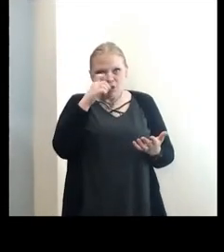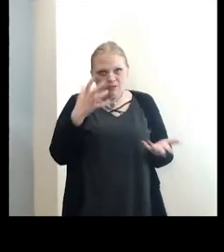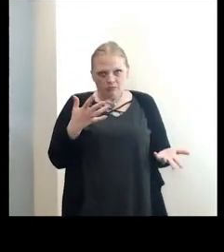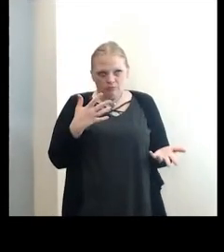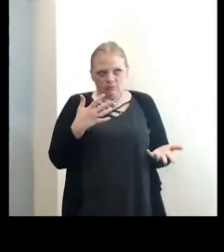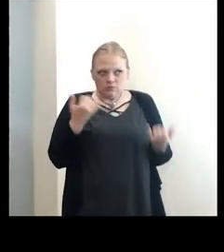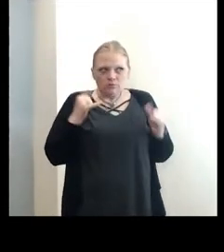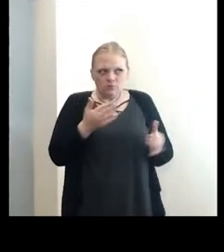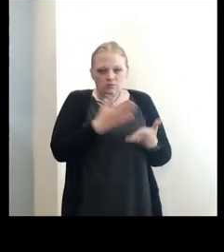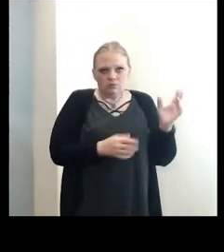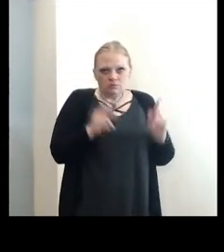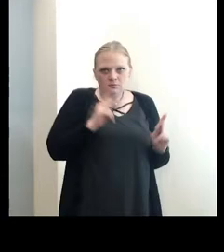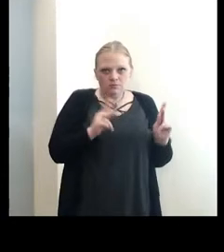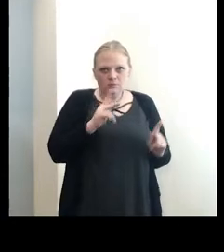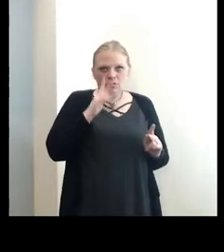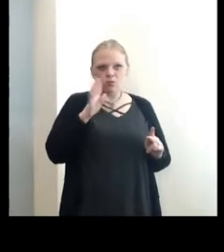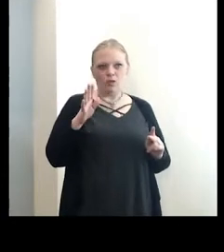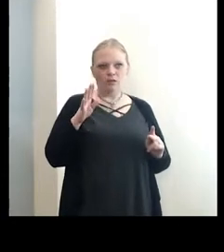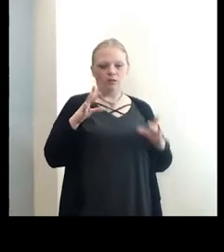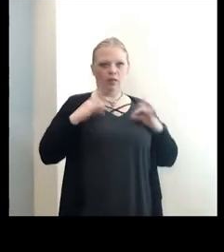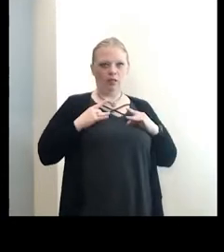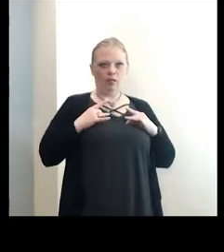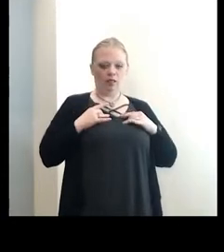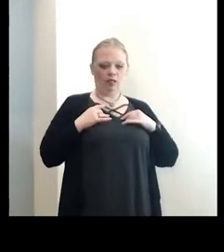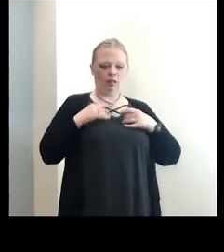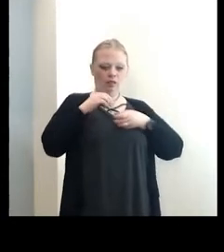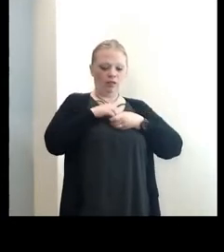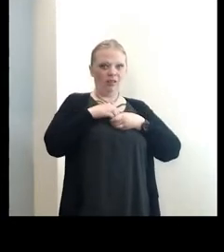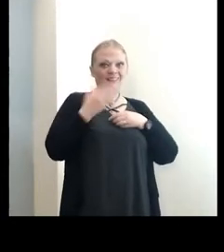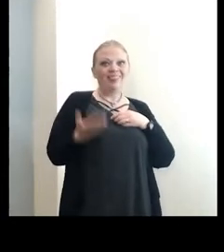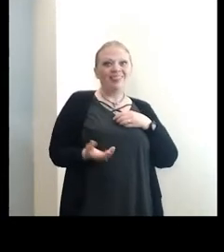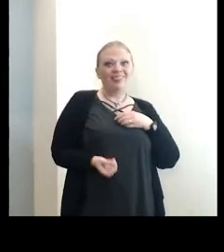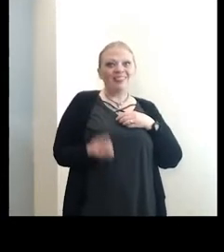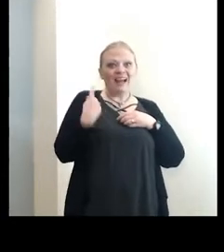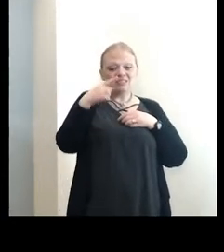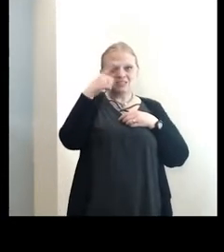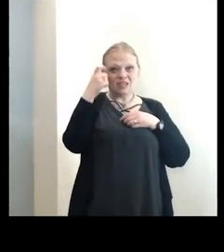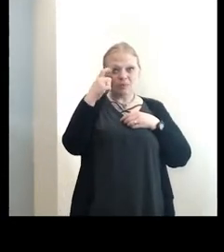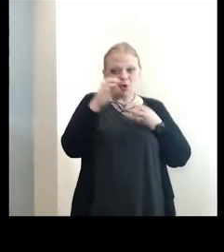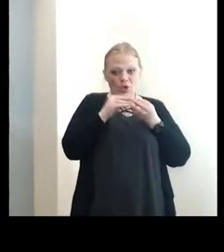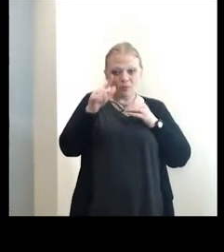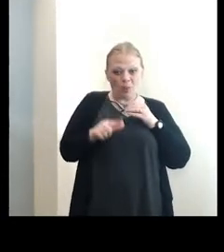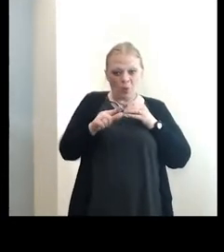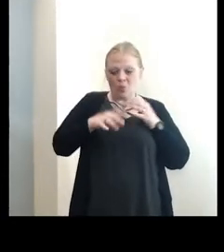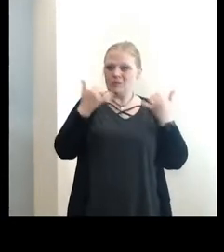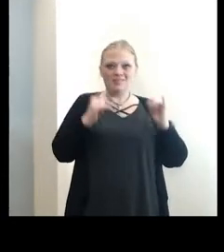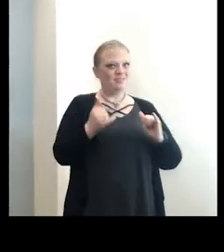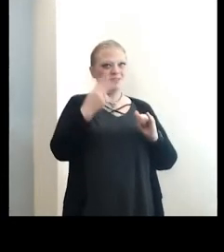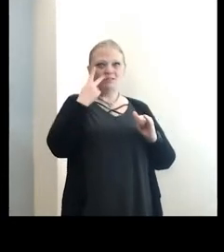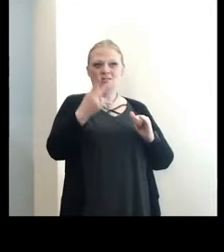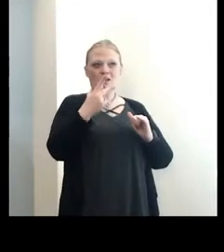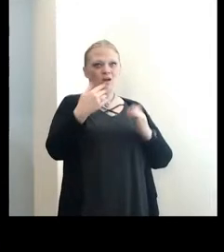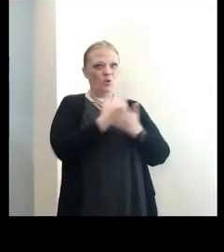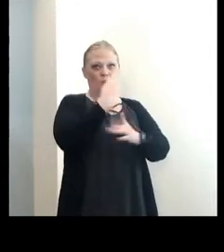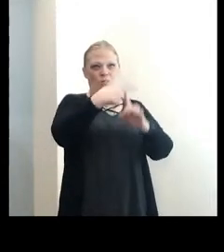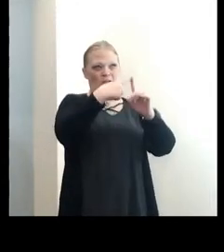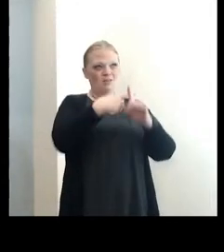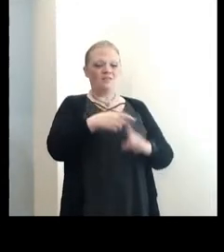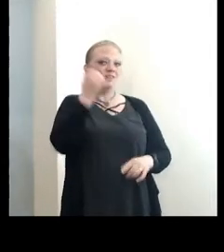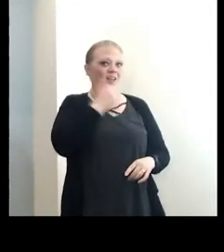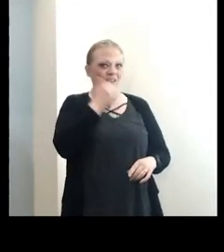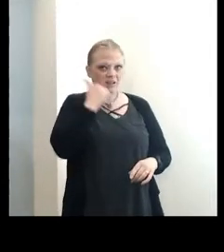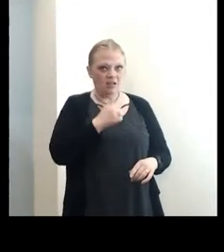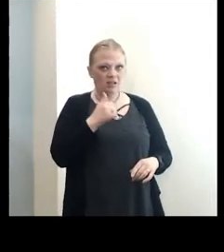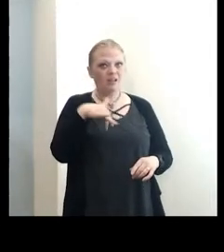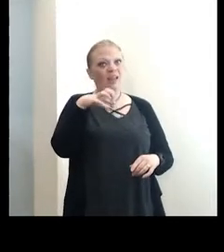going to be some individuals who will be carrying it. Because even last summer, when the numbers were low, we were still seeing new cases on a daily basis. And we